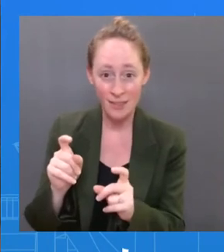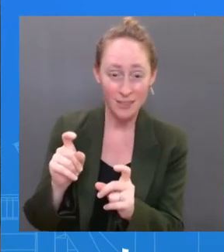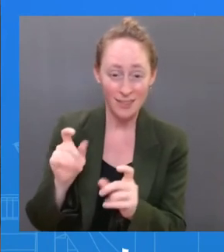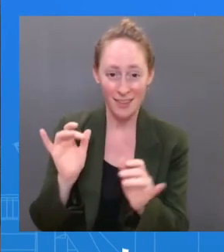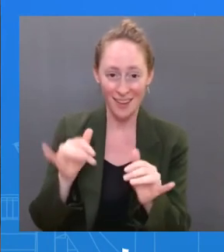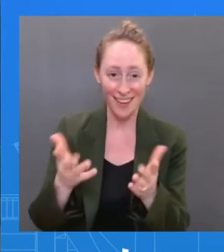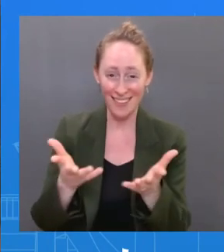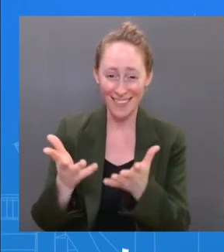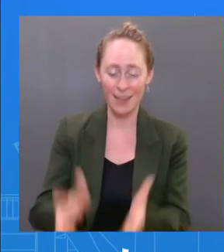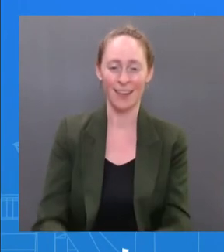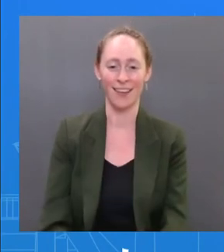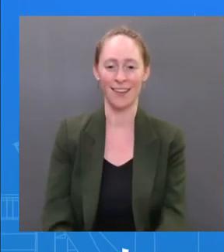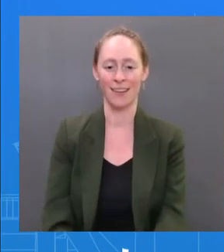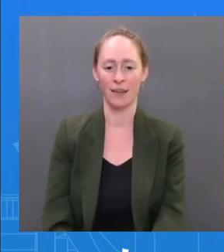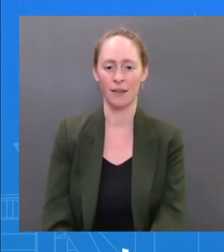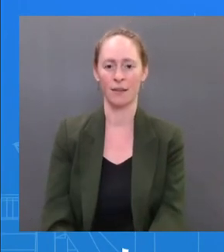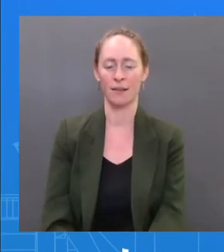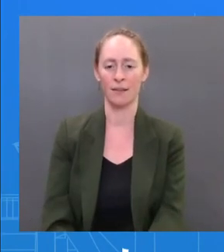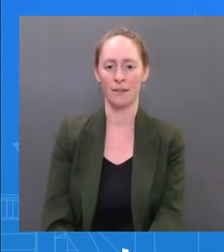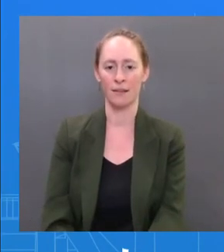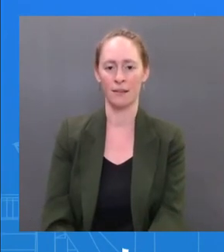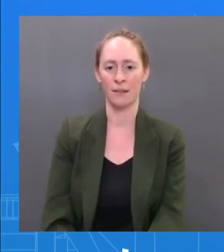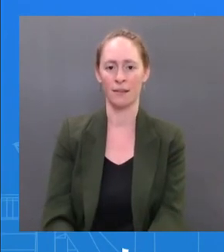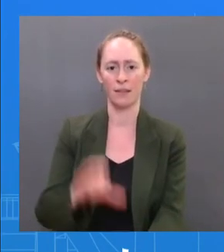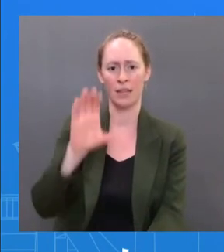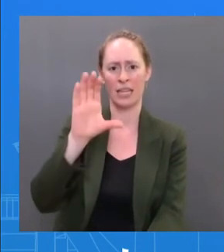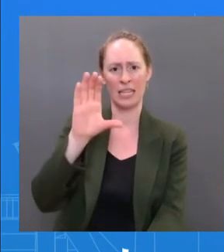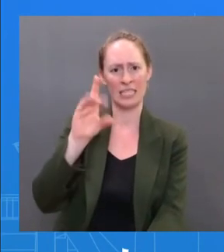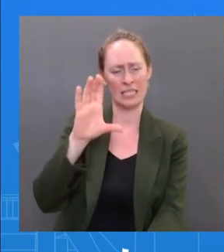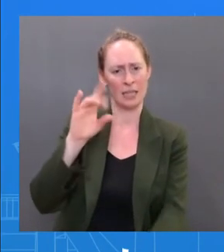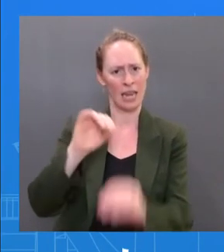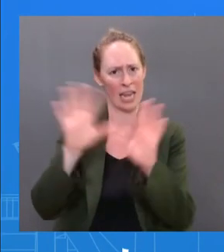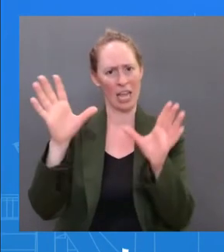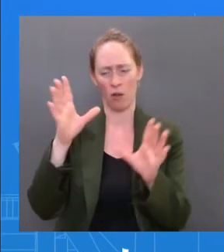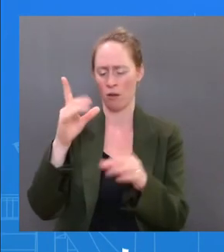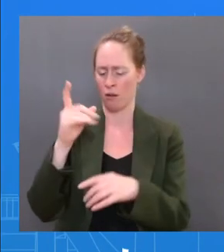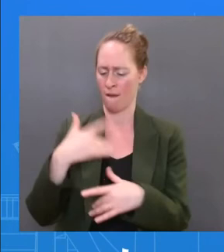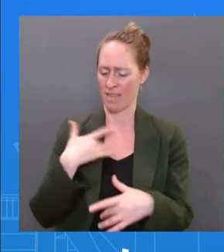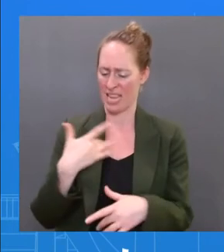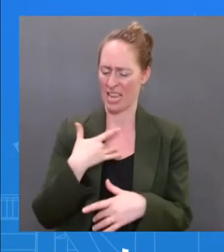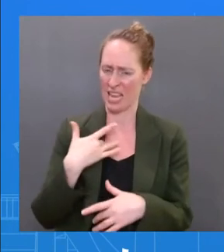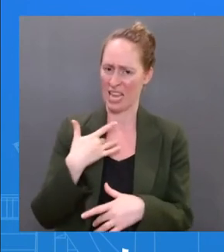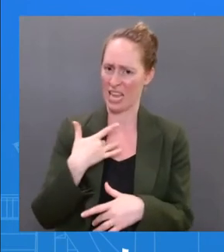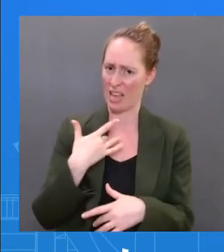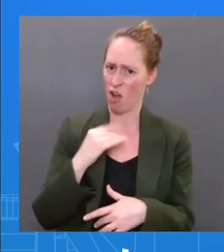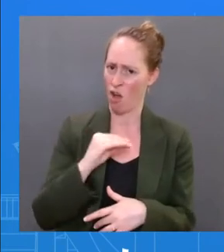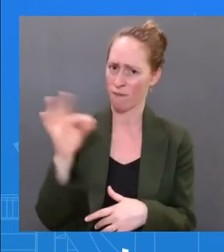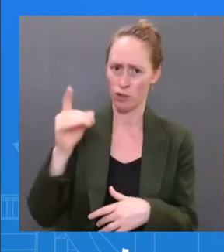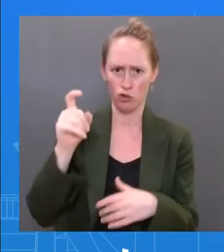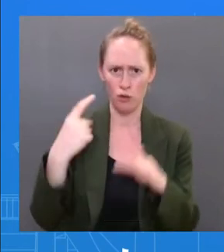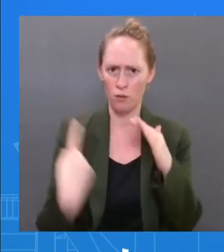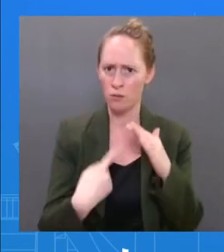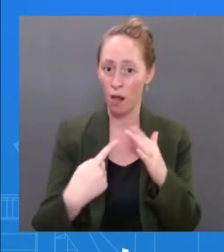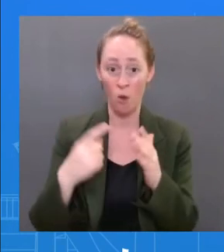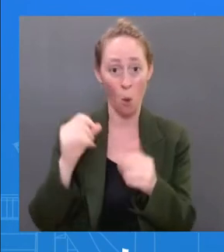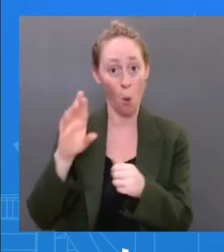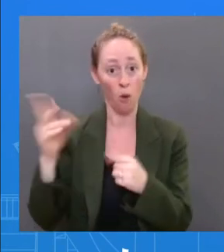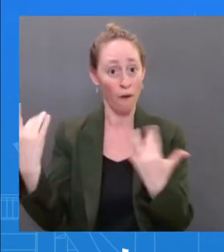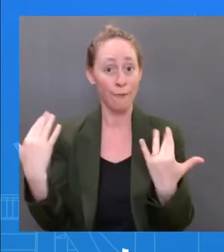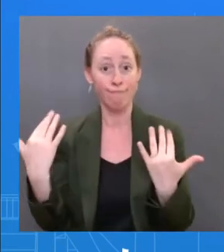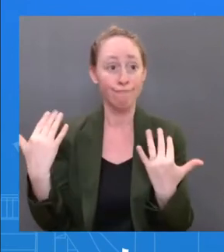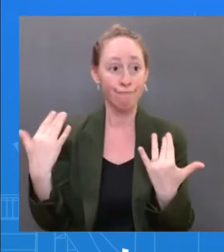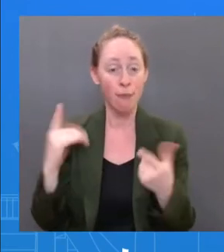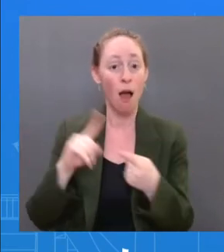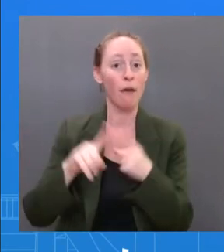your symptoms. So I'm asking, did he start isolating only after the positive test, and he had the symptoms before the positive